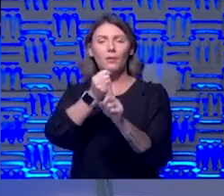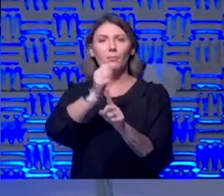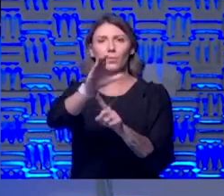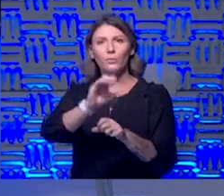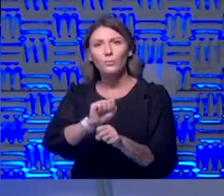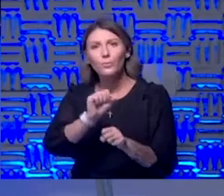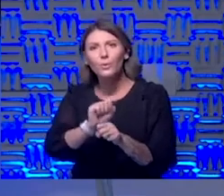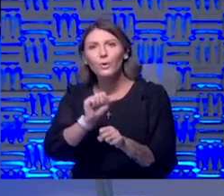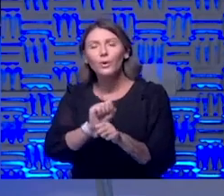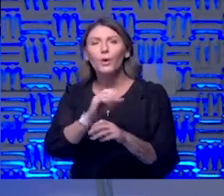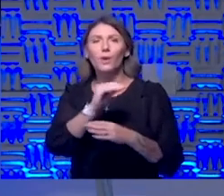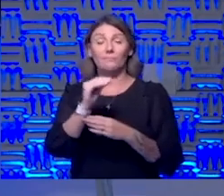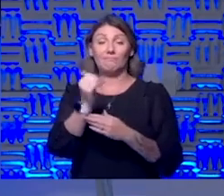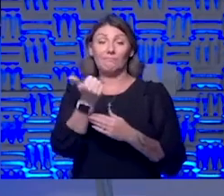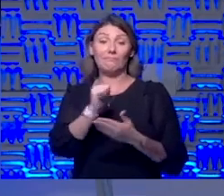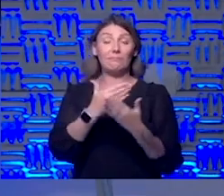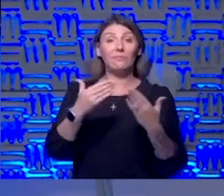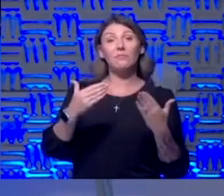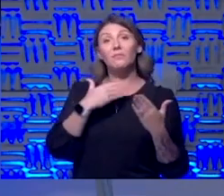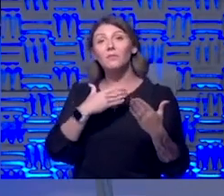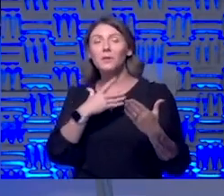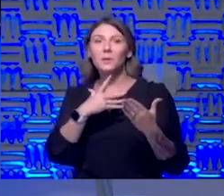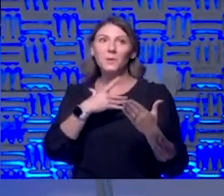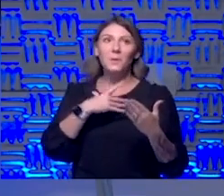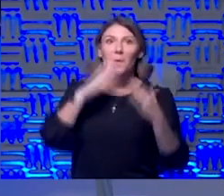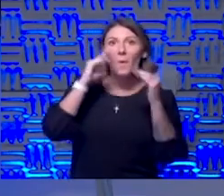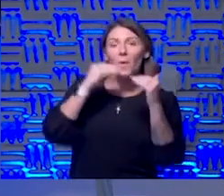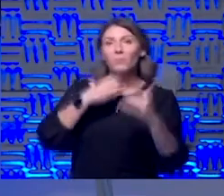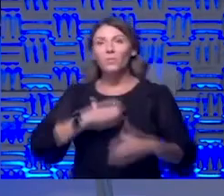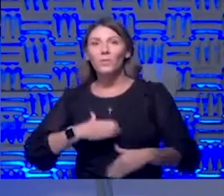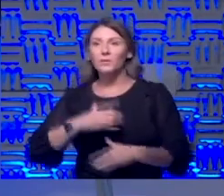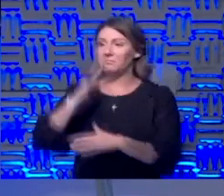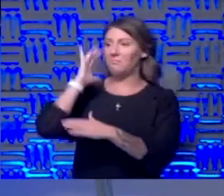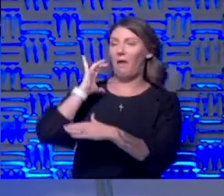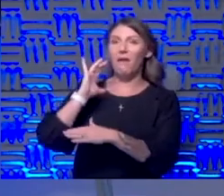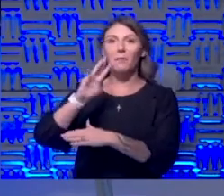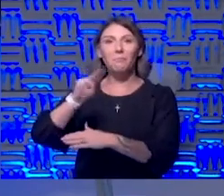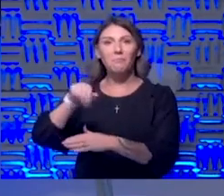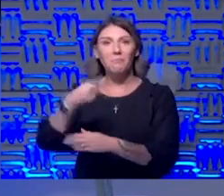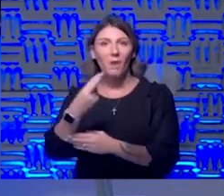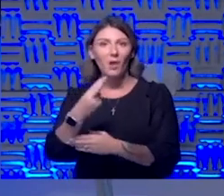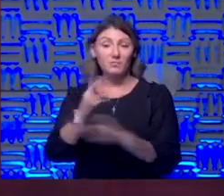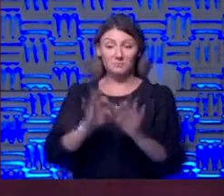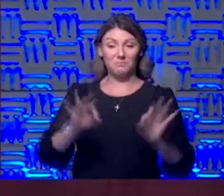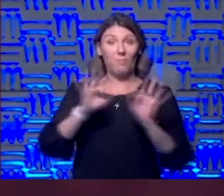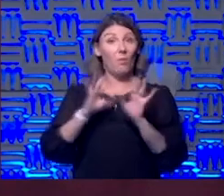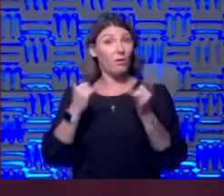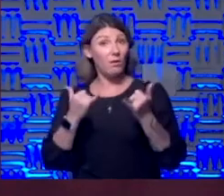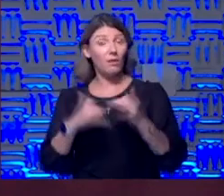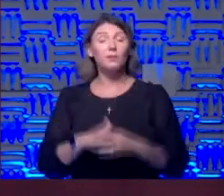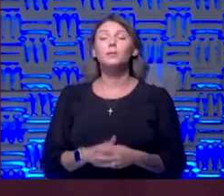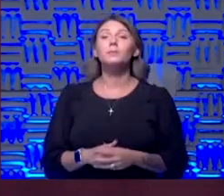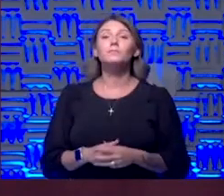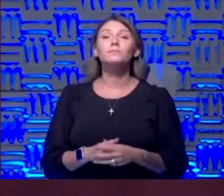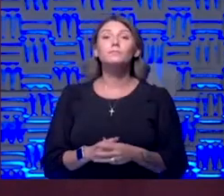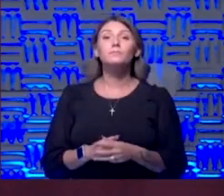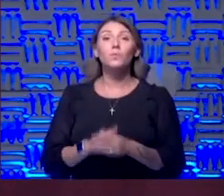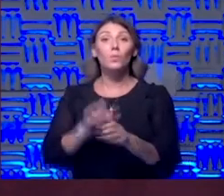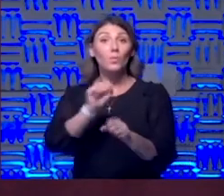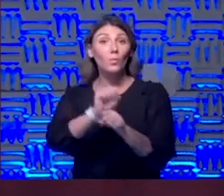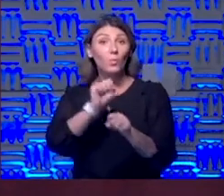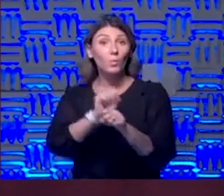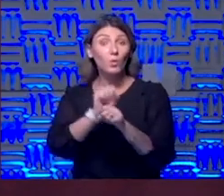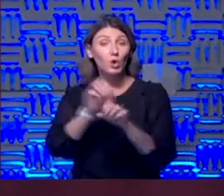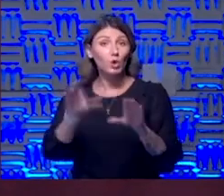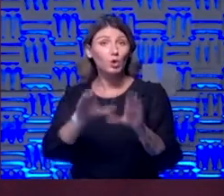and is there anything that you wish you would have known back in March that would matter now? Well so the work that we